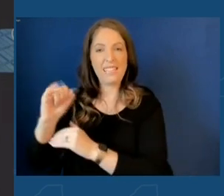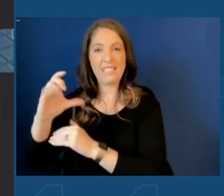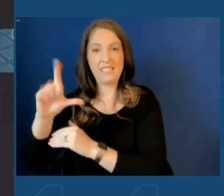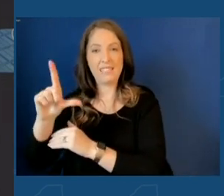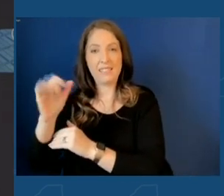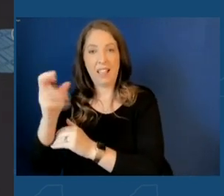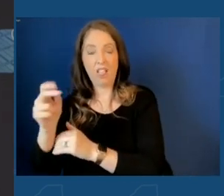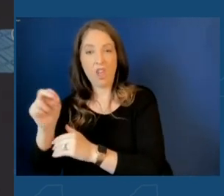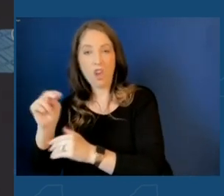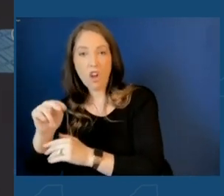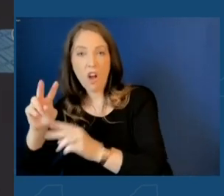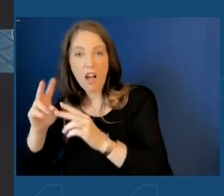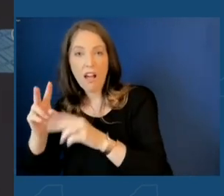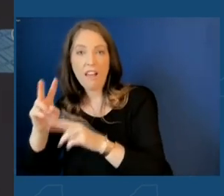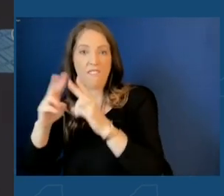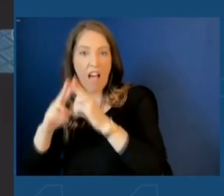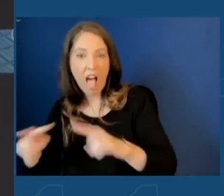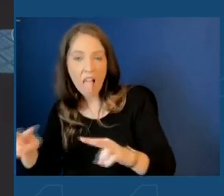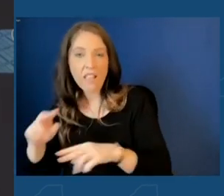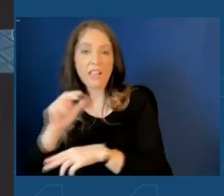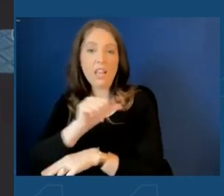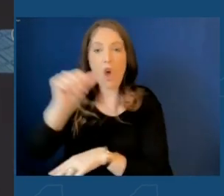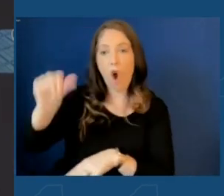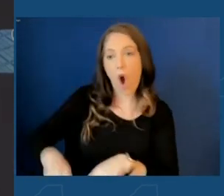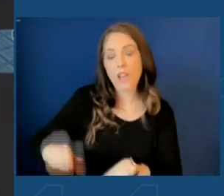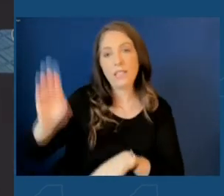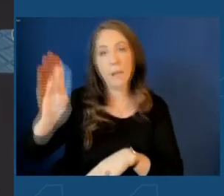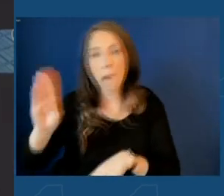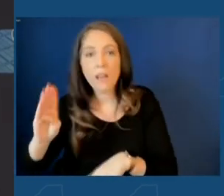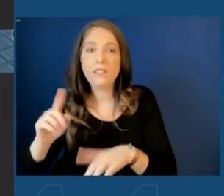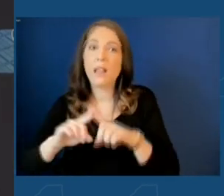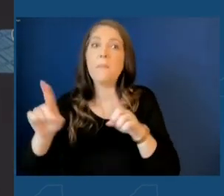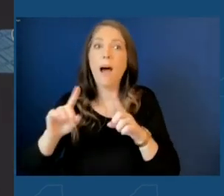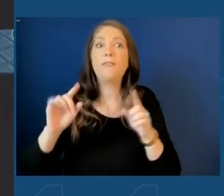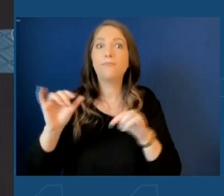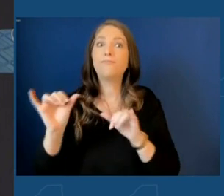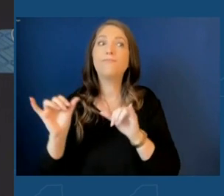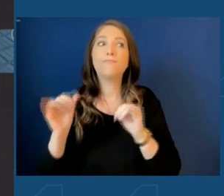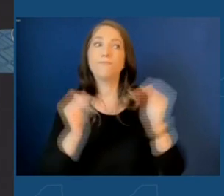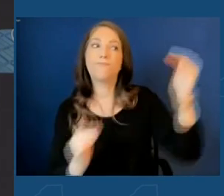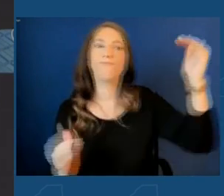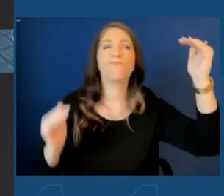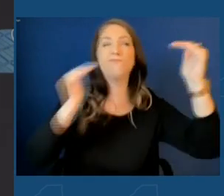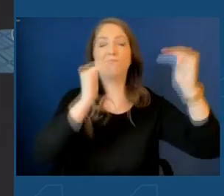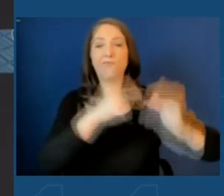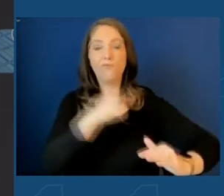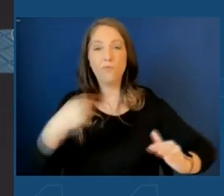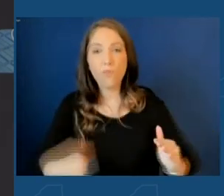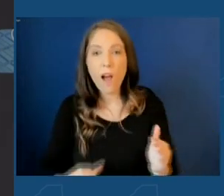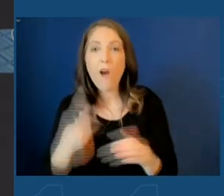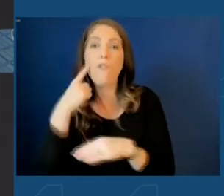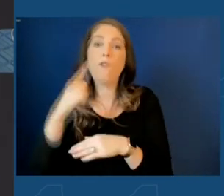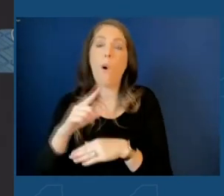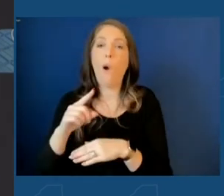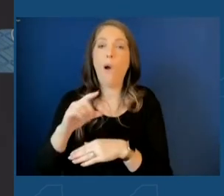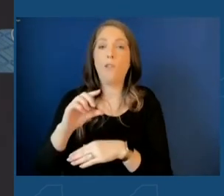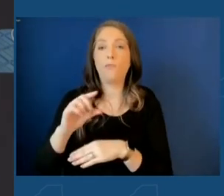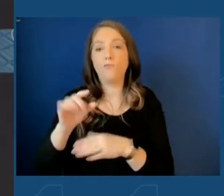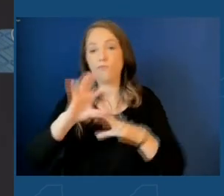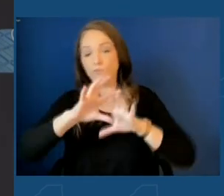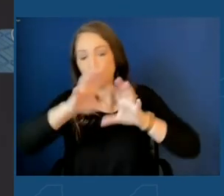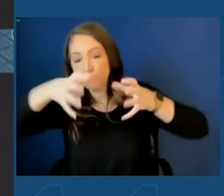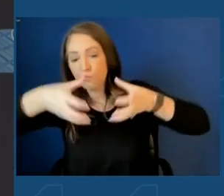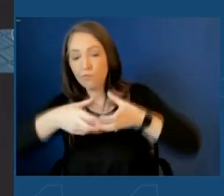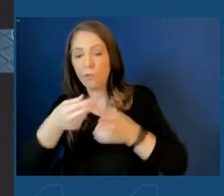and Austin and Boston, but with Shanghai and Beijing and being a global hub for innovation